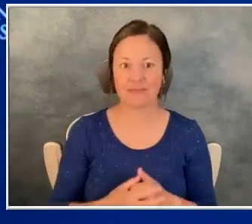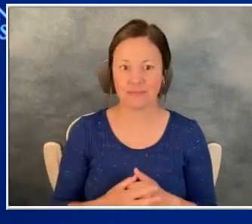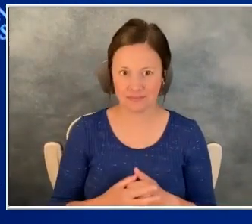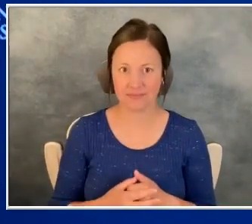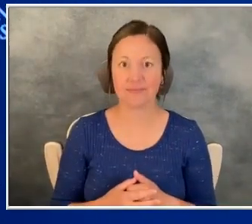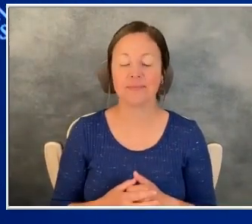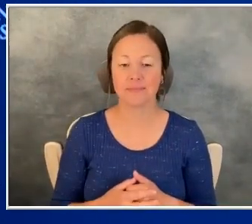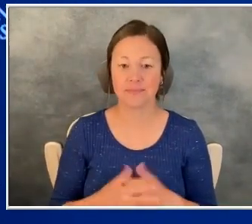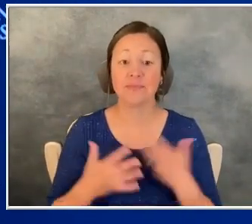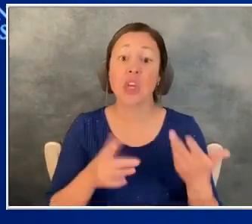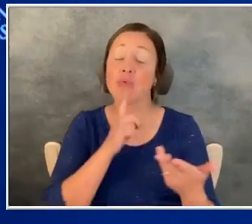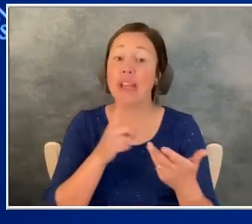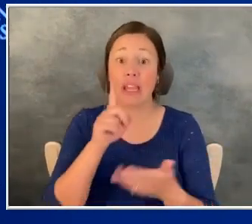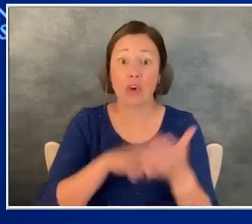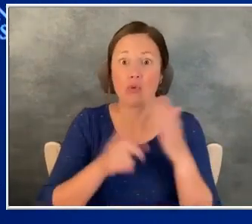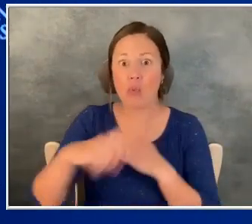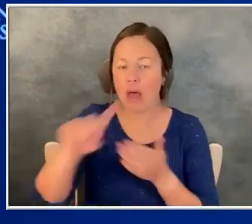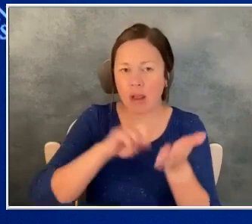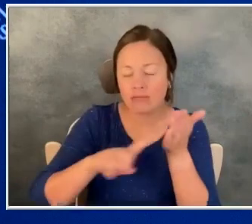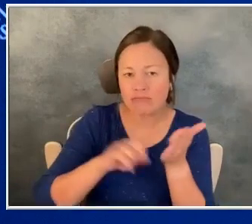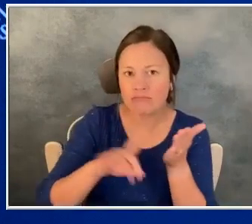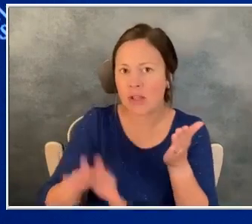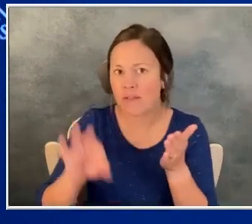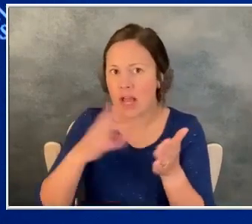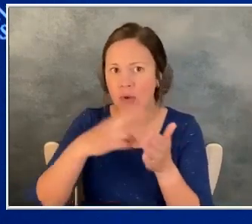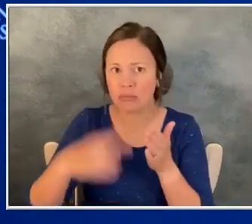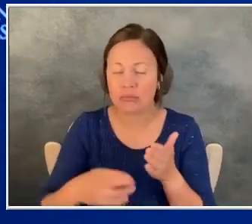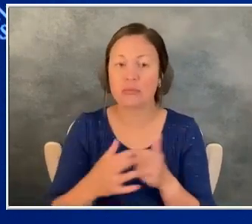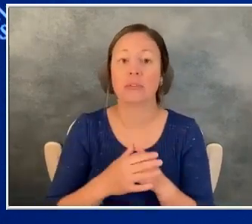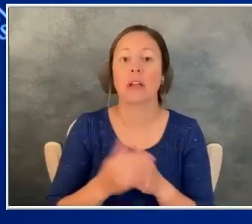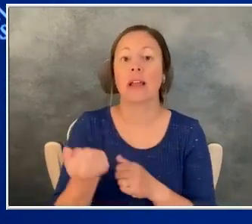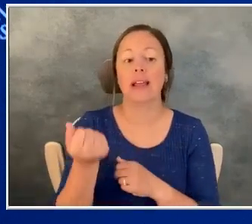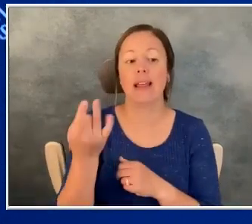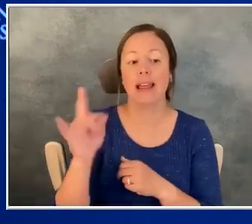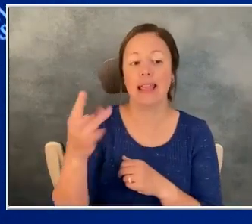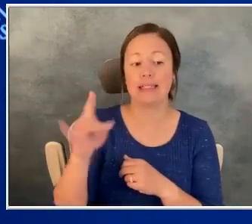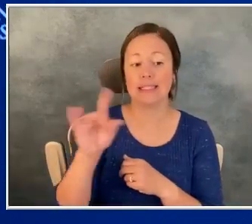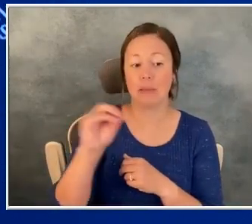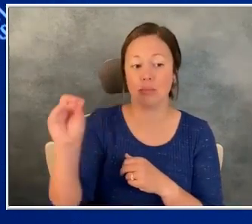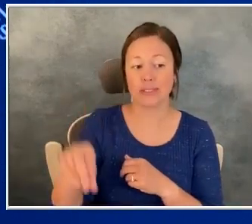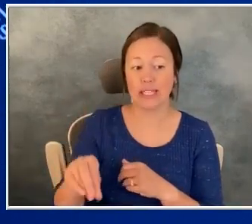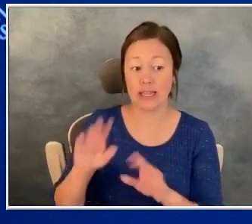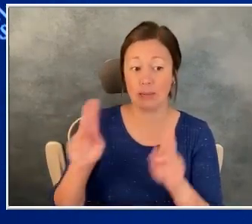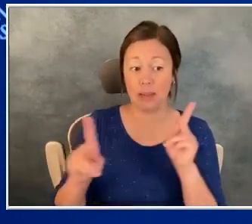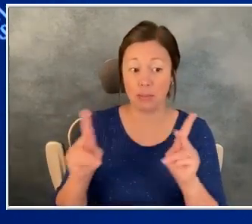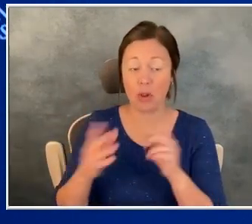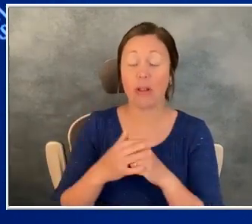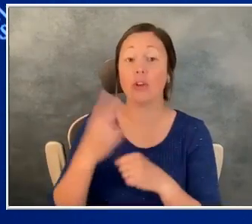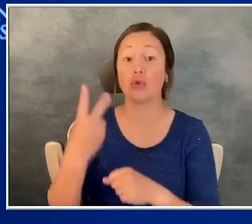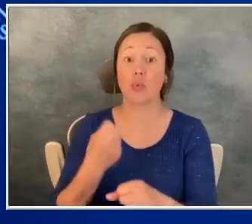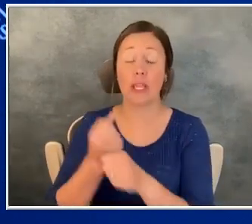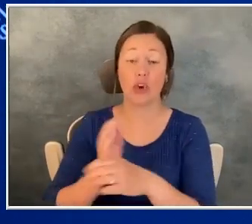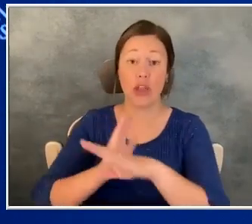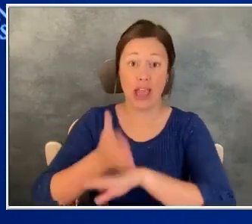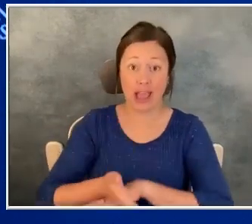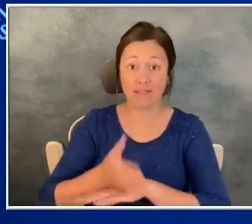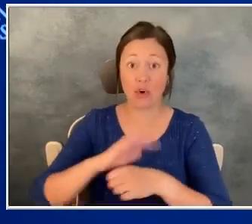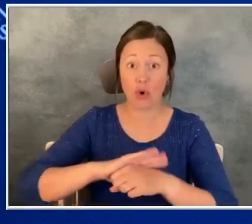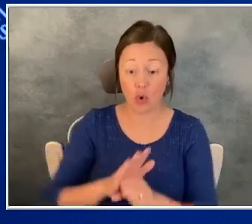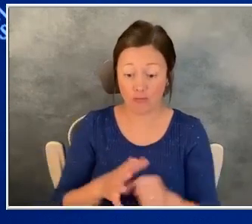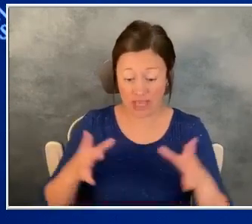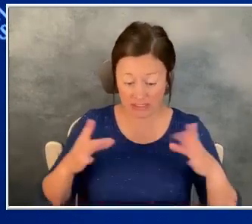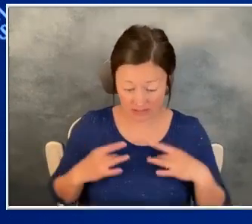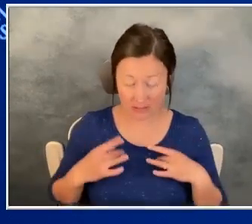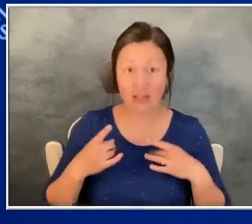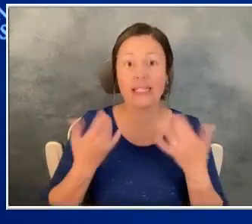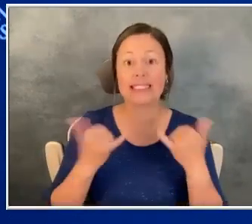And what they have found is that 18 percent of those people at two years still had some symptoms, and